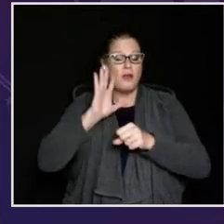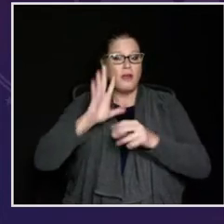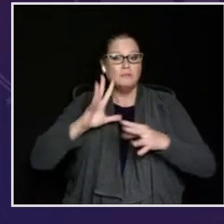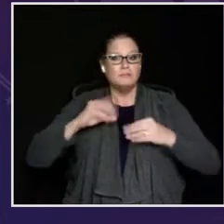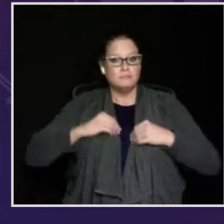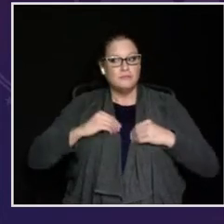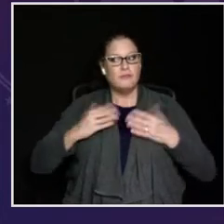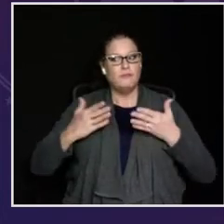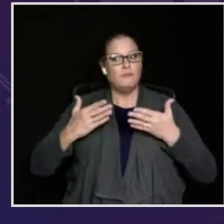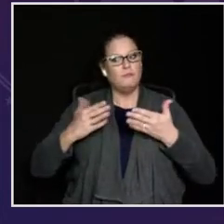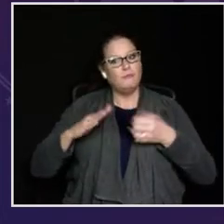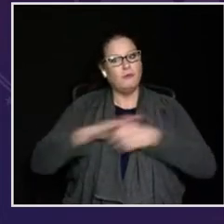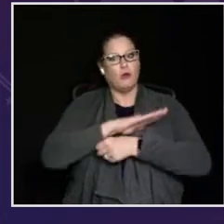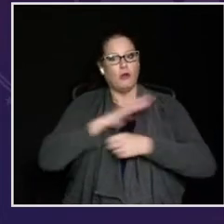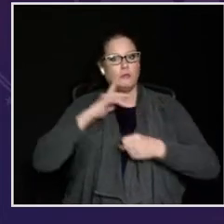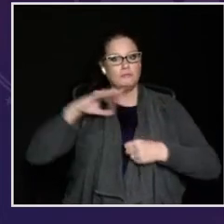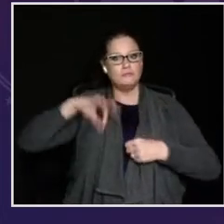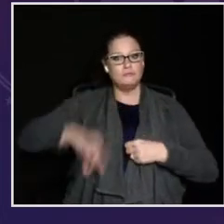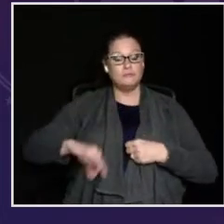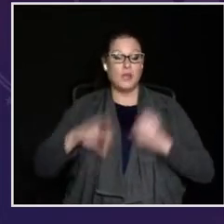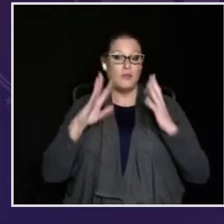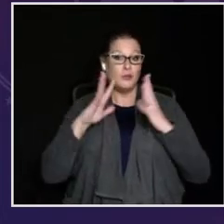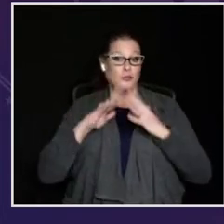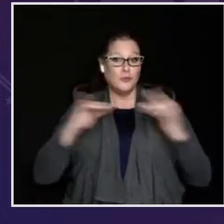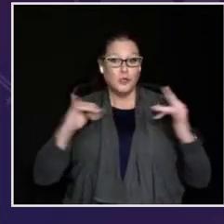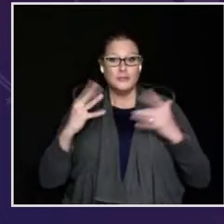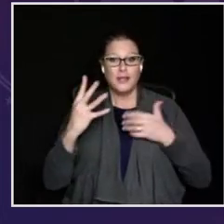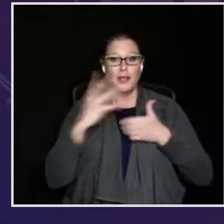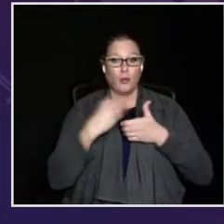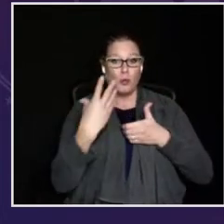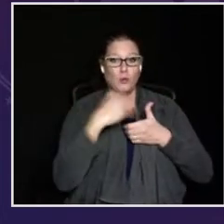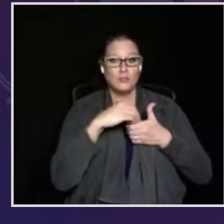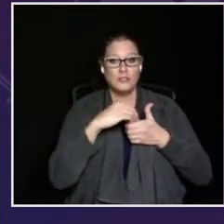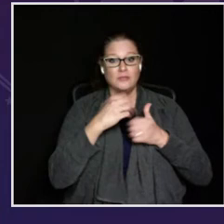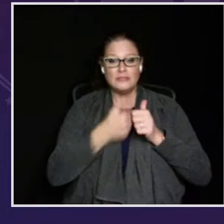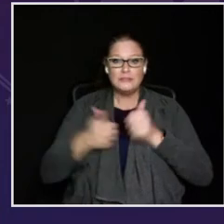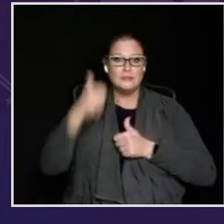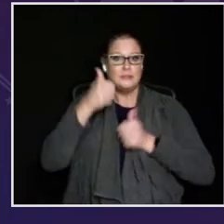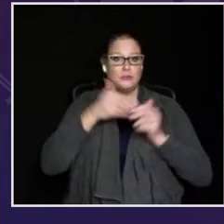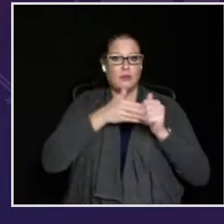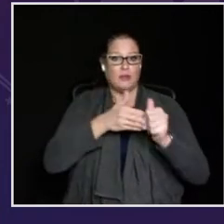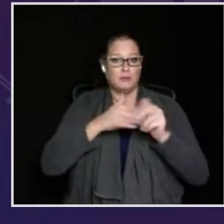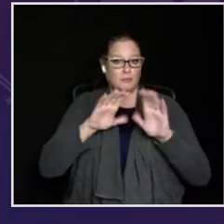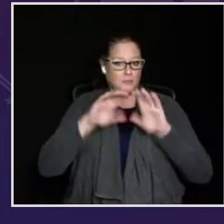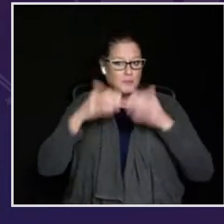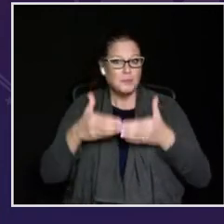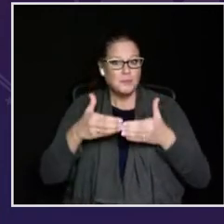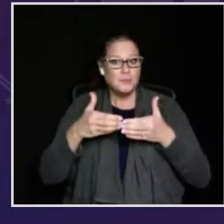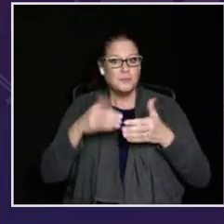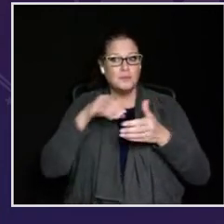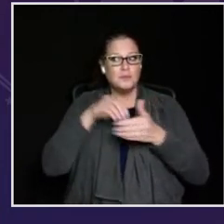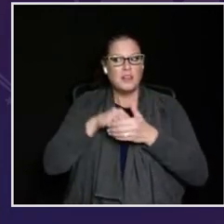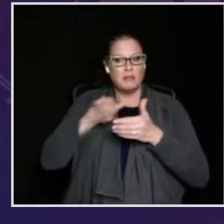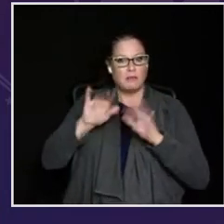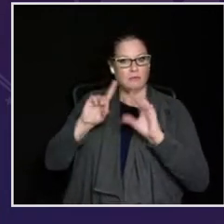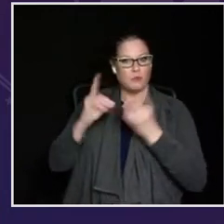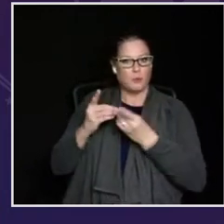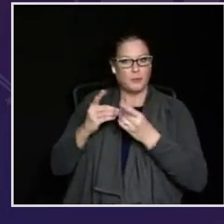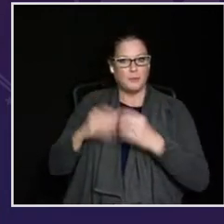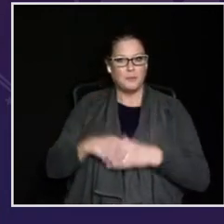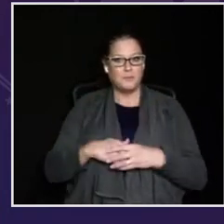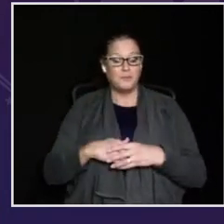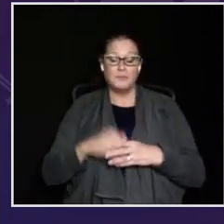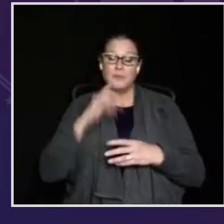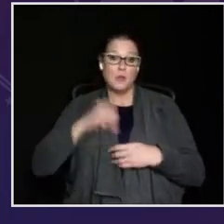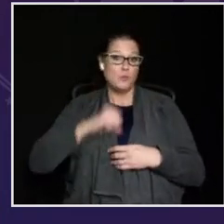And to begin that work by embracing the full benefits of a diverse and inclusive senior